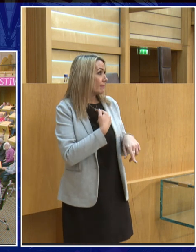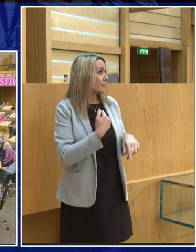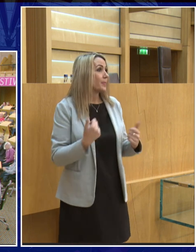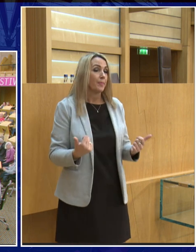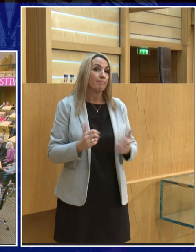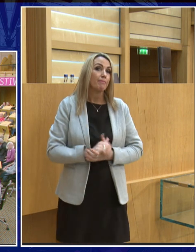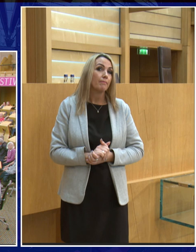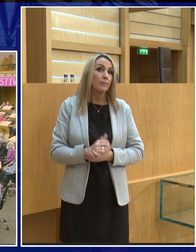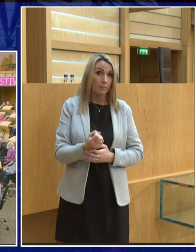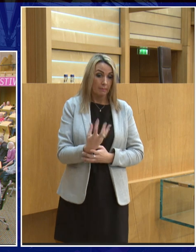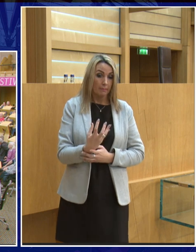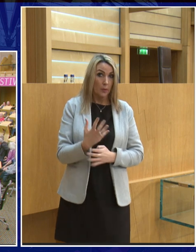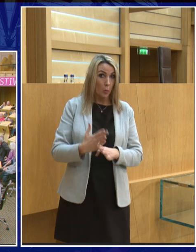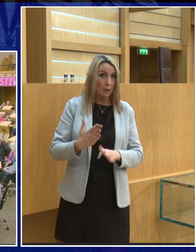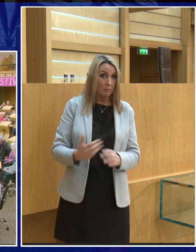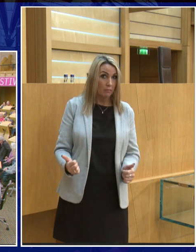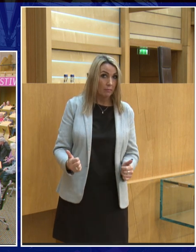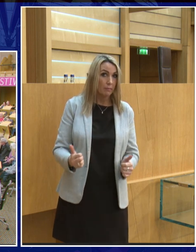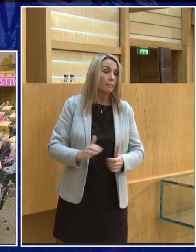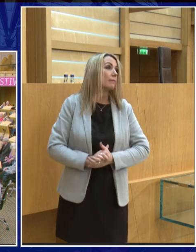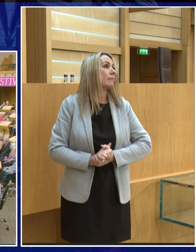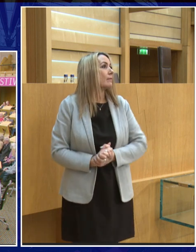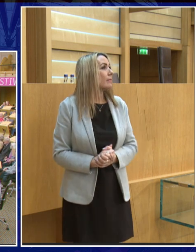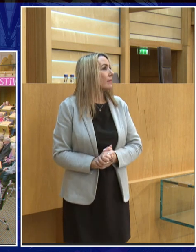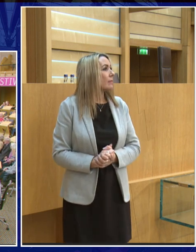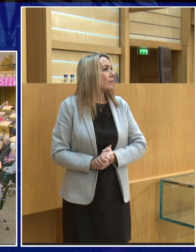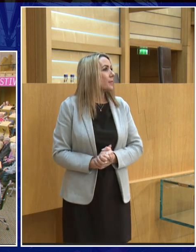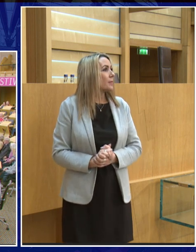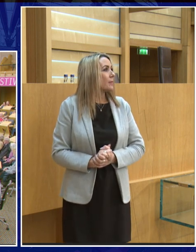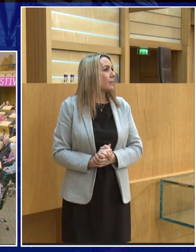you see is your red light come on is it is it come on